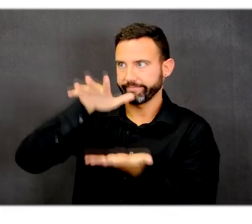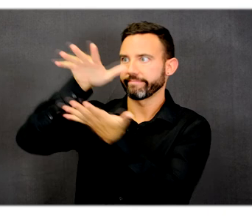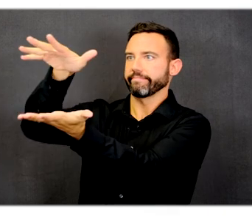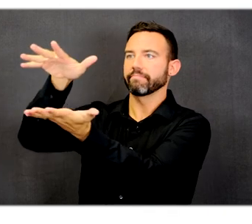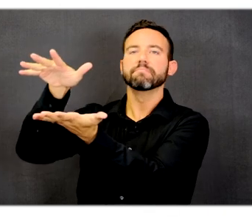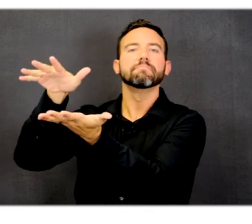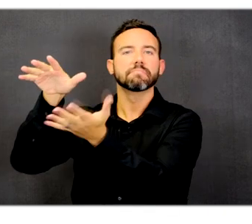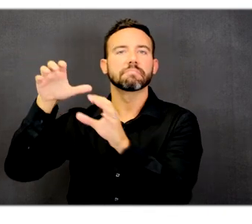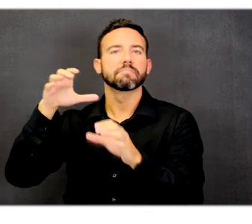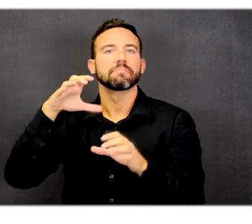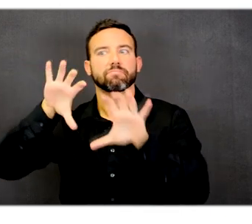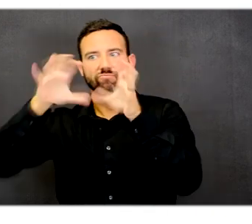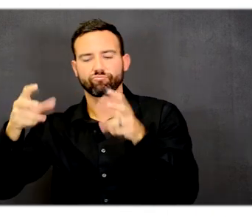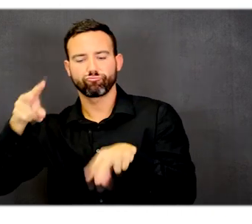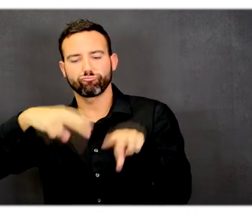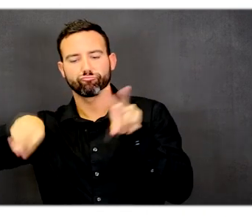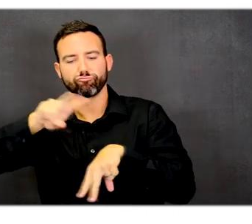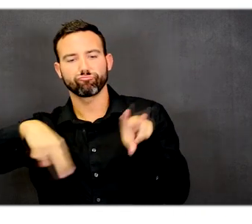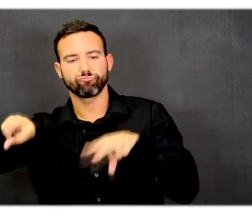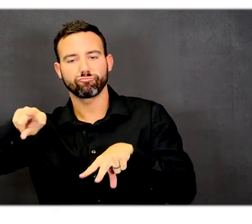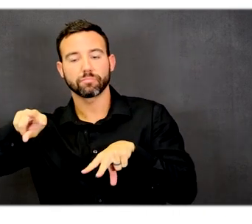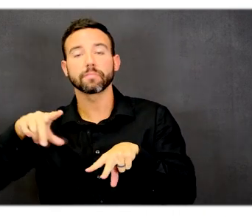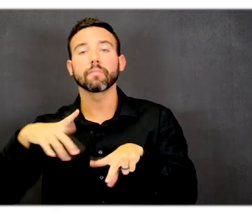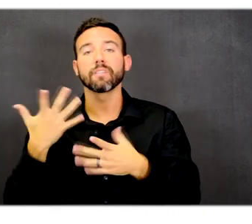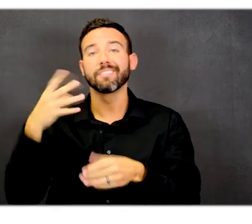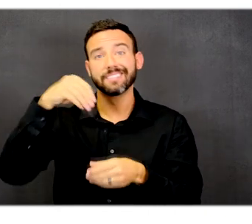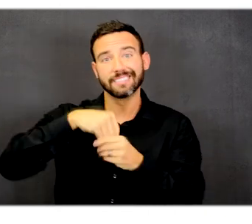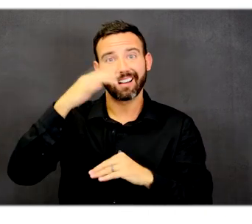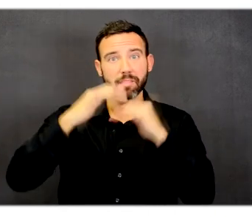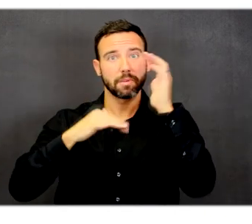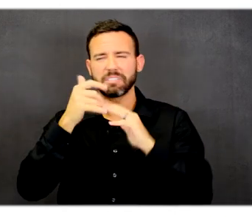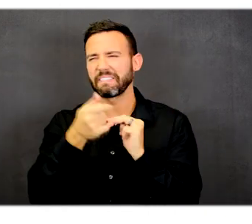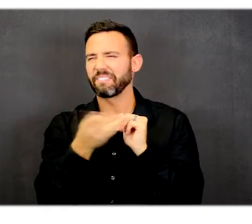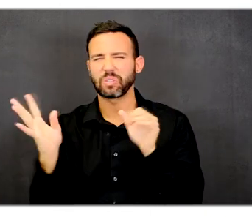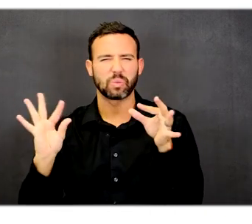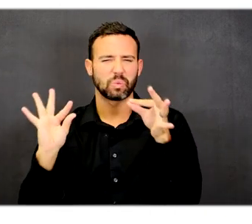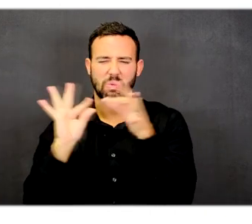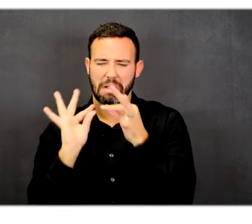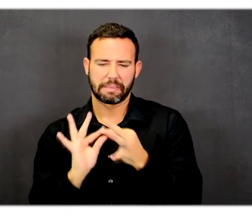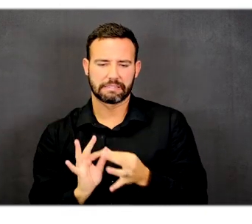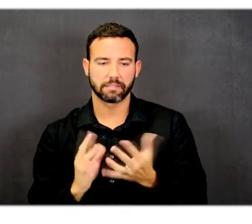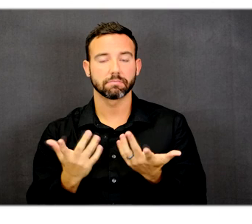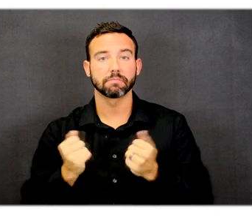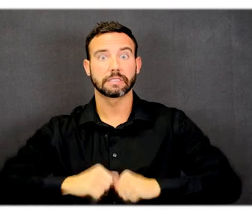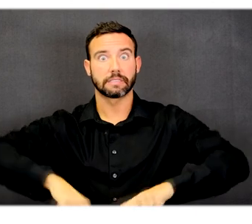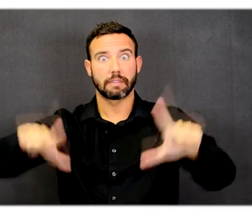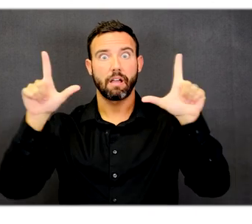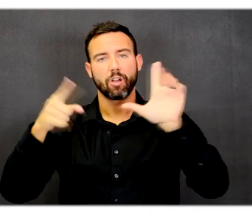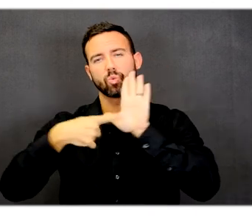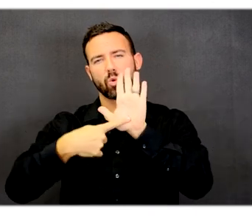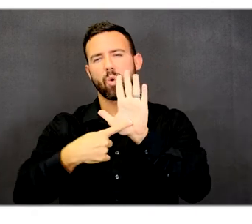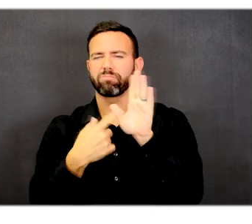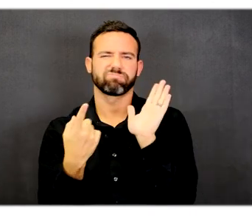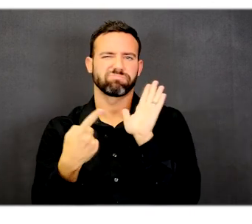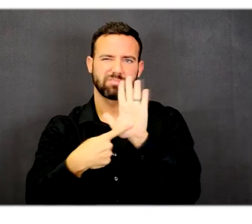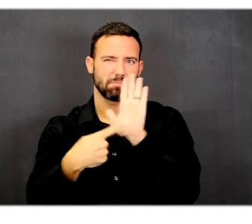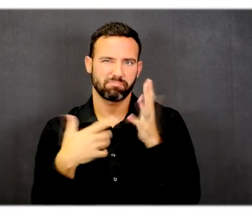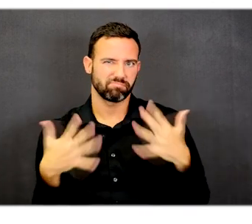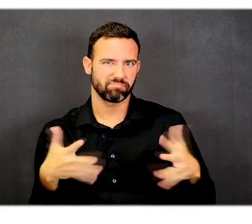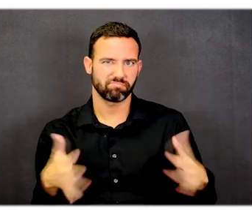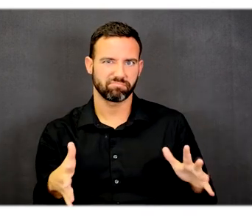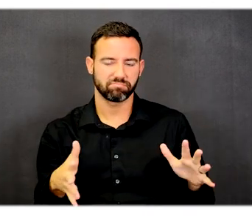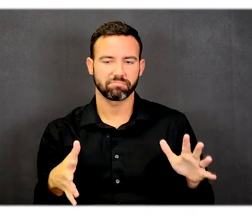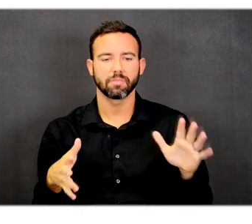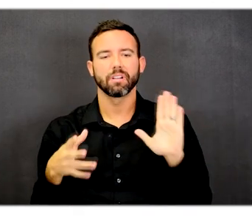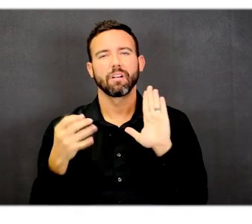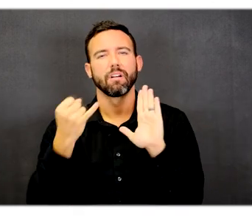Very few comments were listed on the interior of the building. This slide is just an example of one. This is a drawing